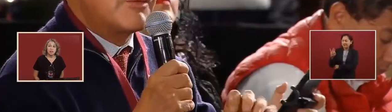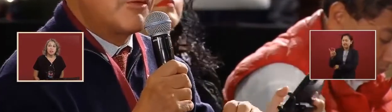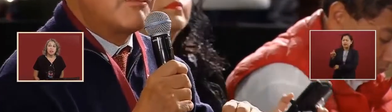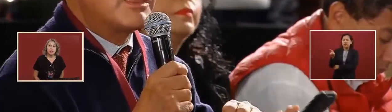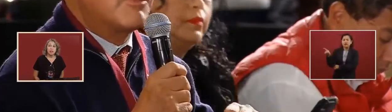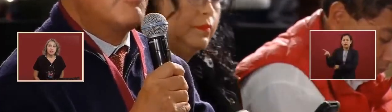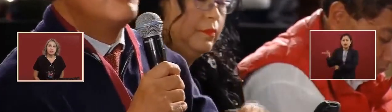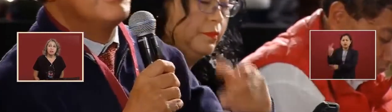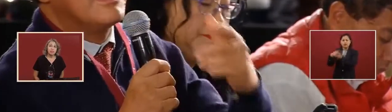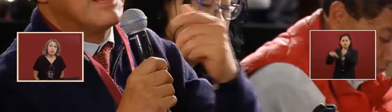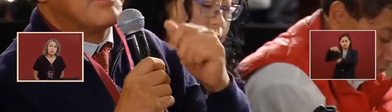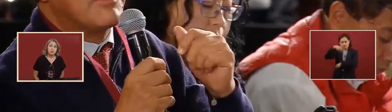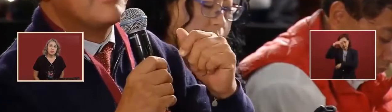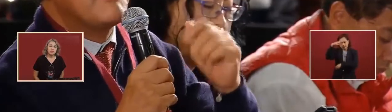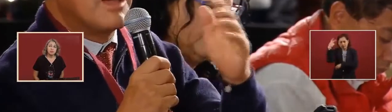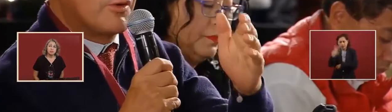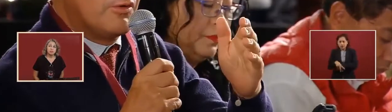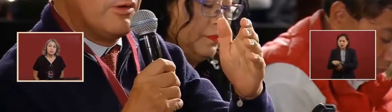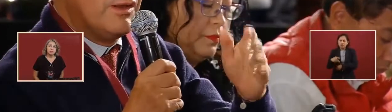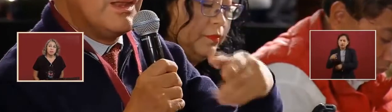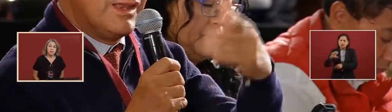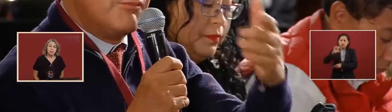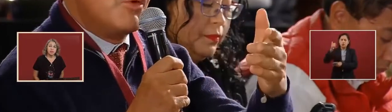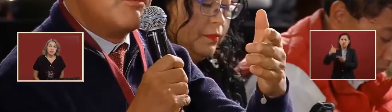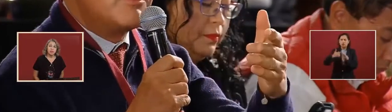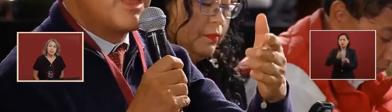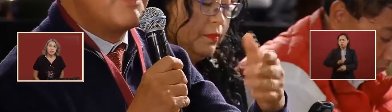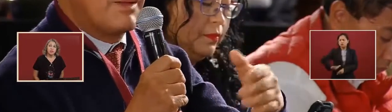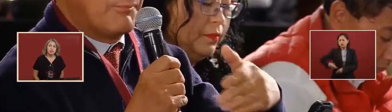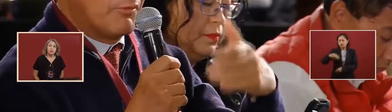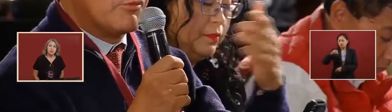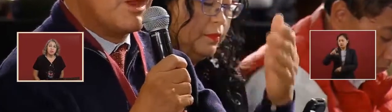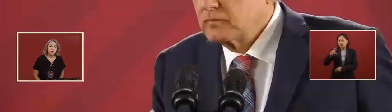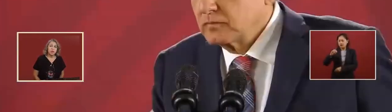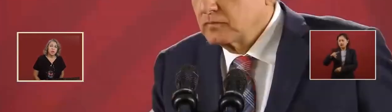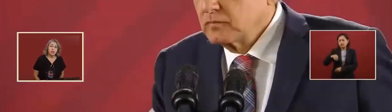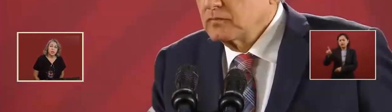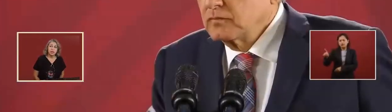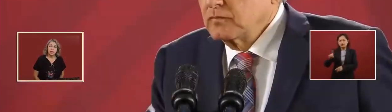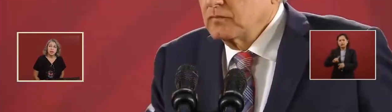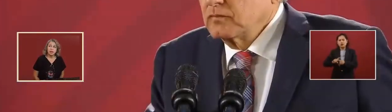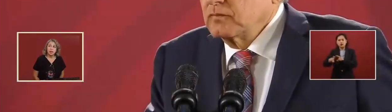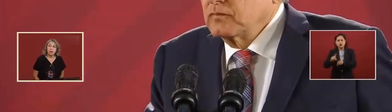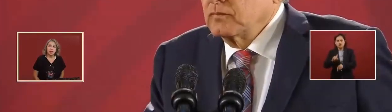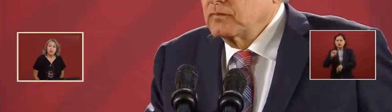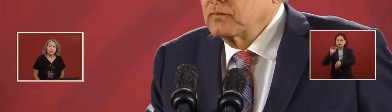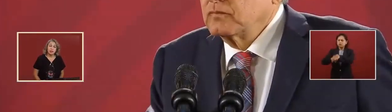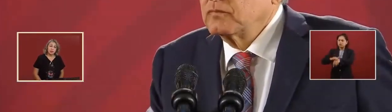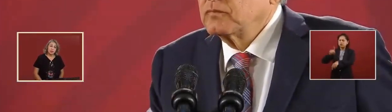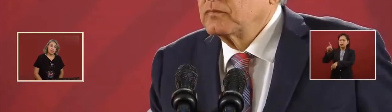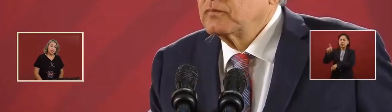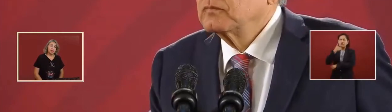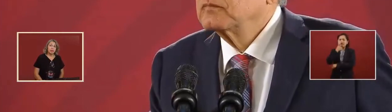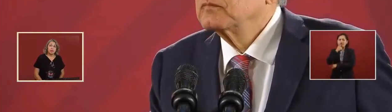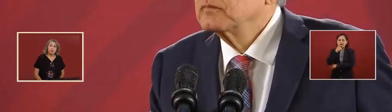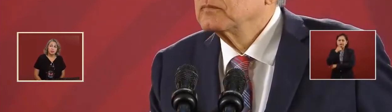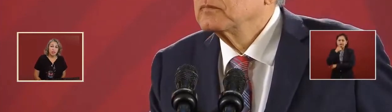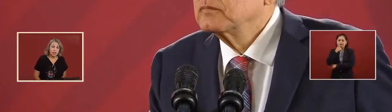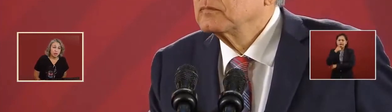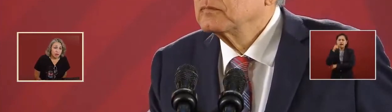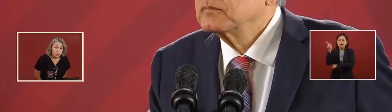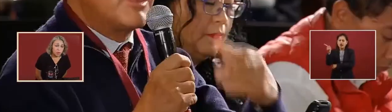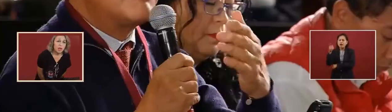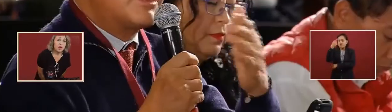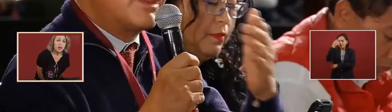French one regarding some climate